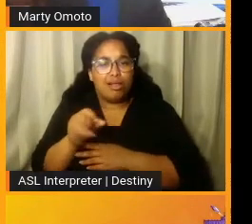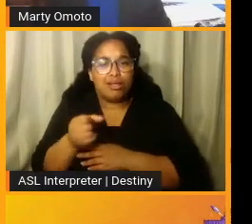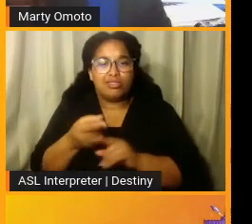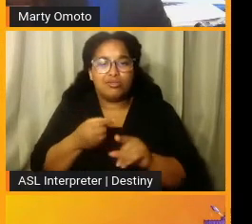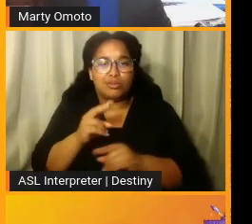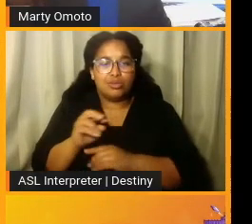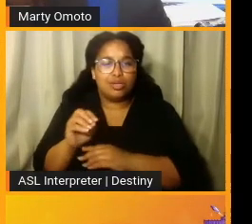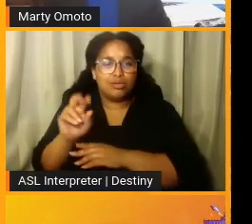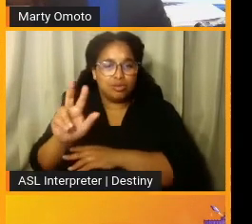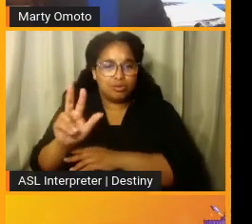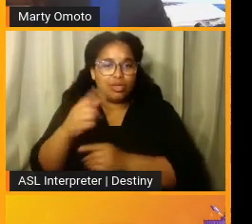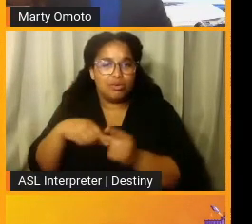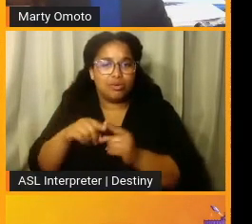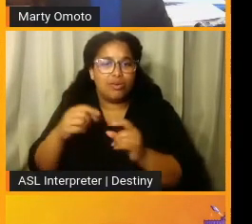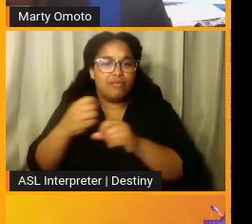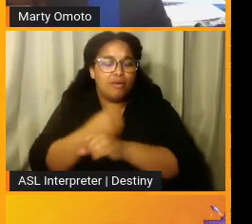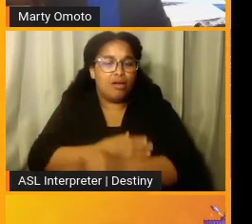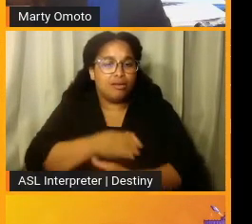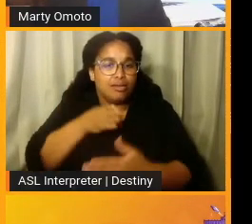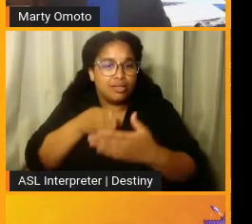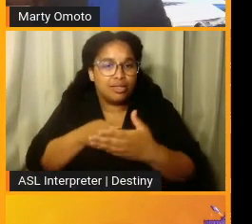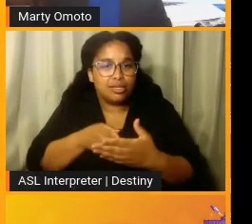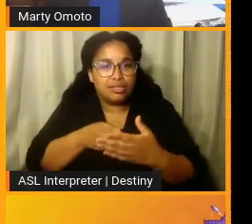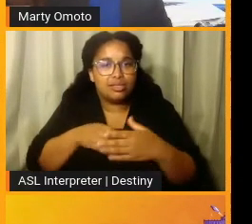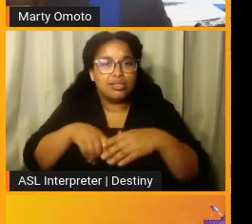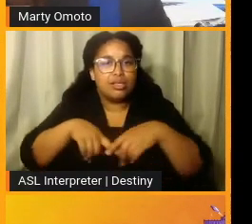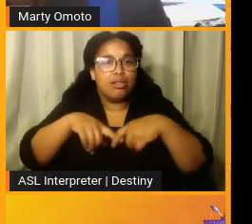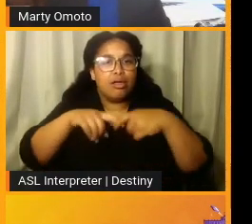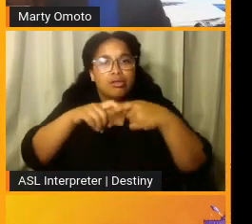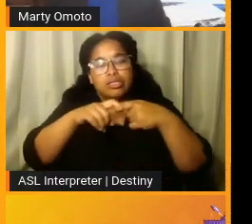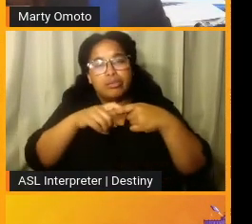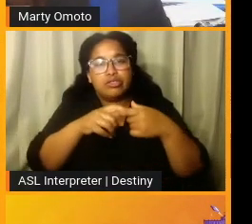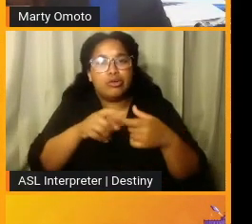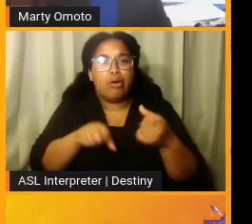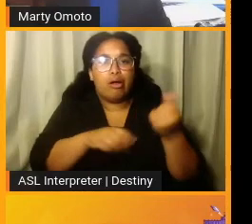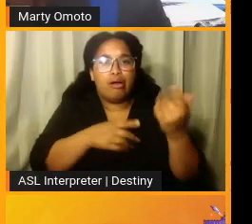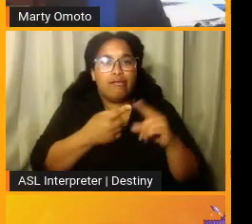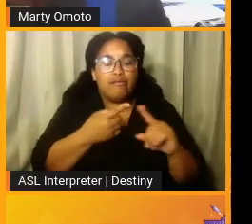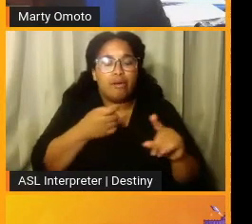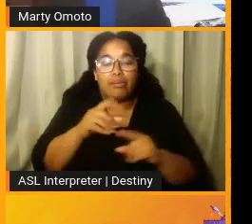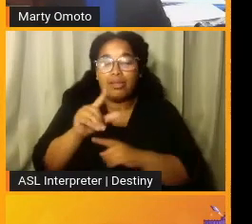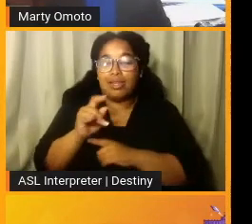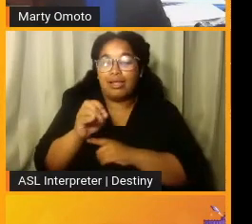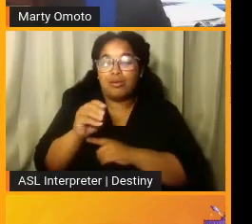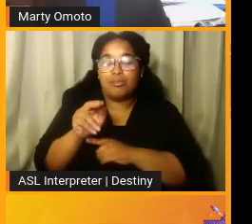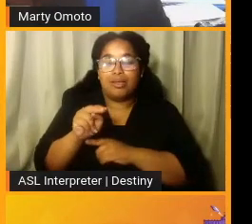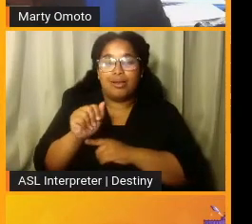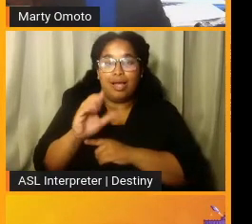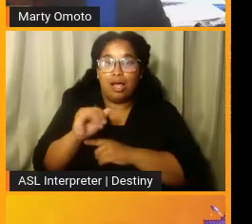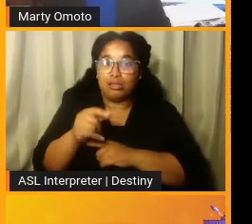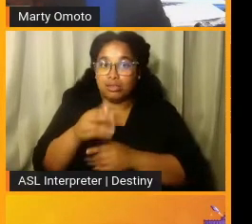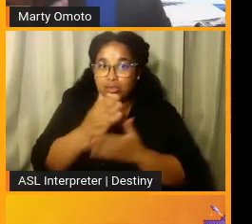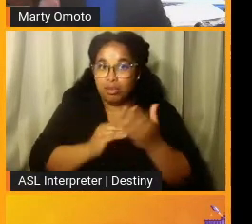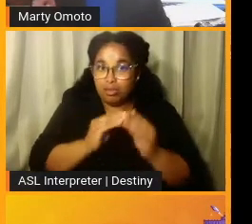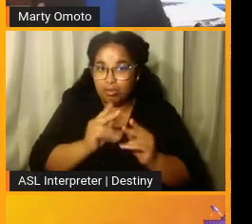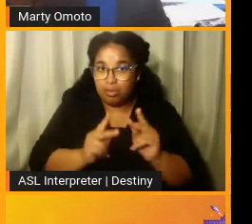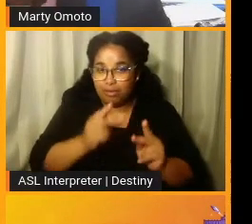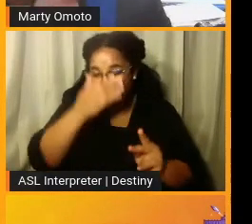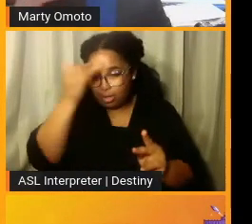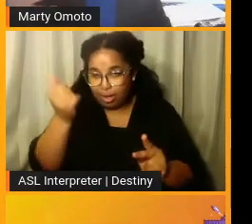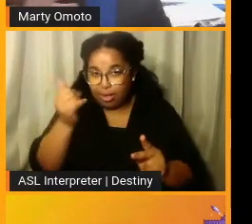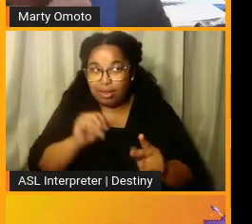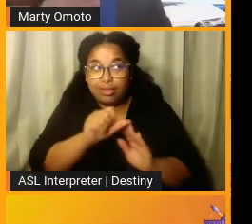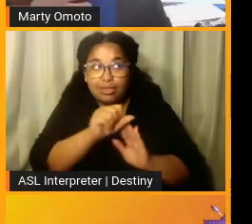2003, when we fought against the suspension of the Lanterman Act. A lot of people forget that the